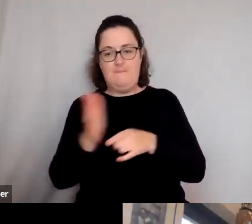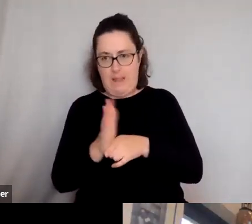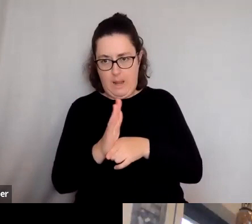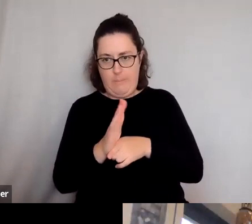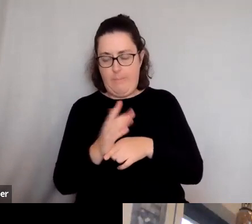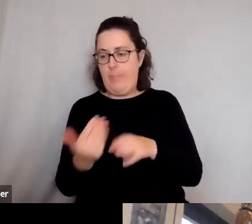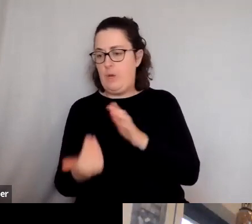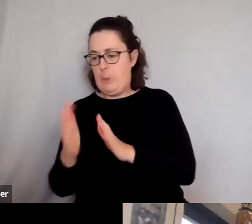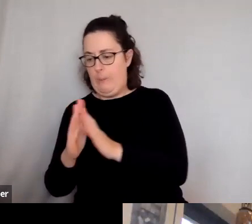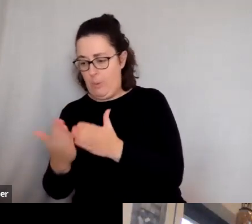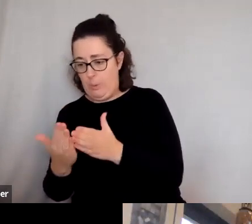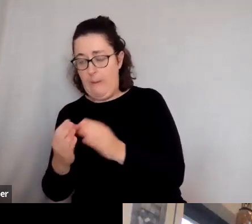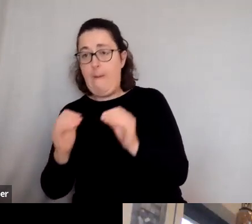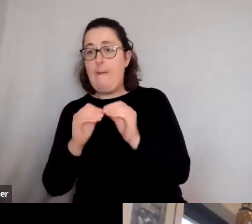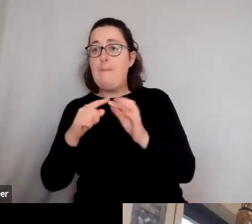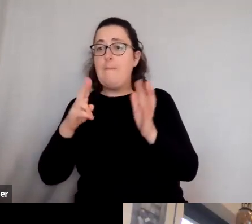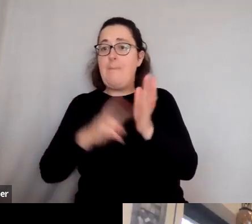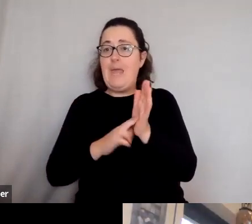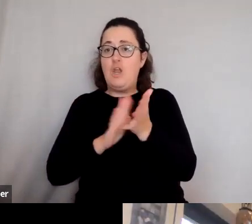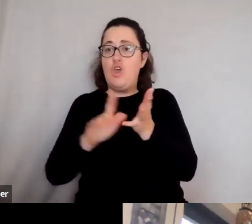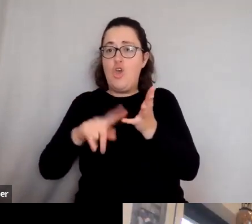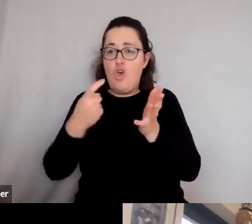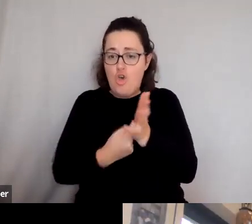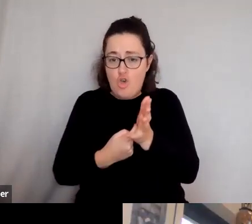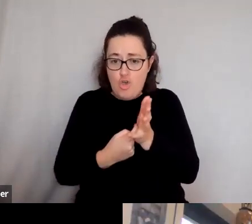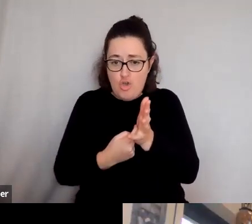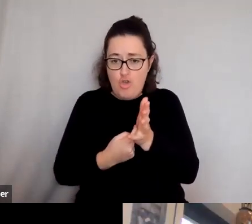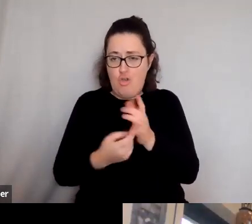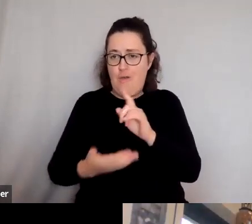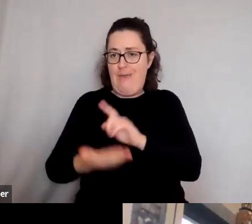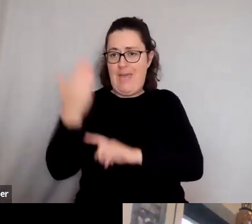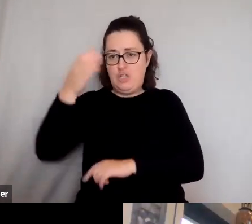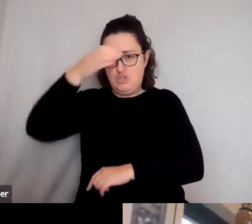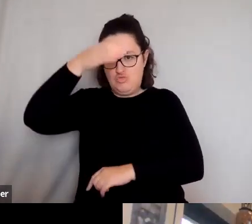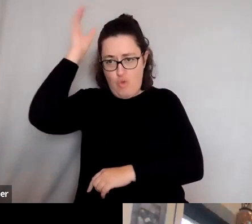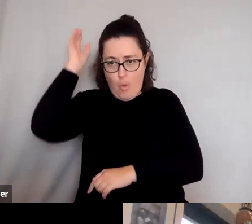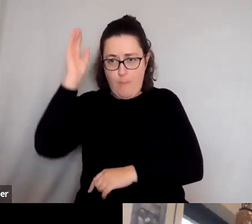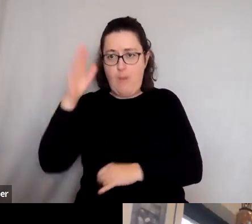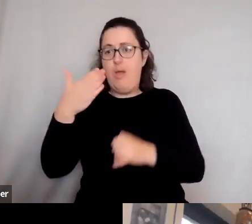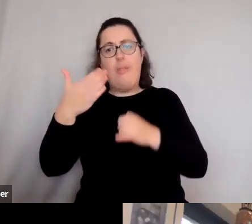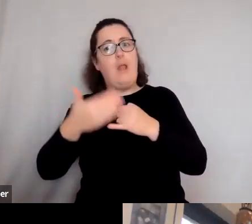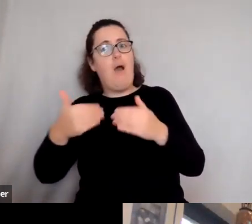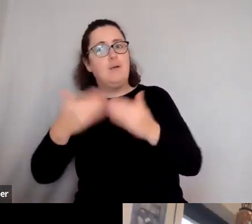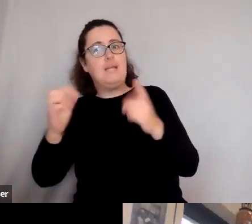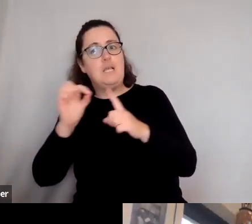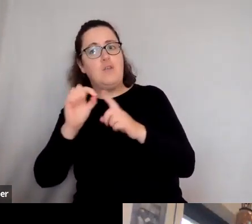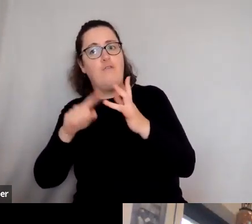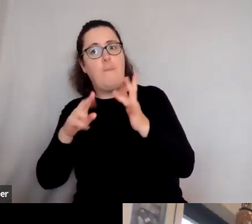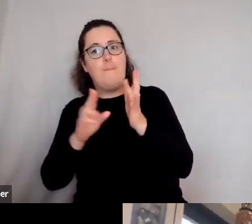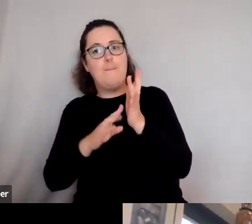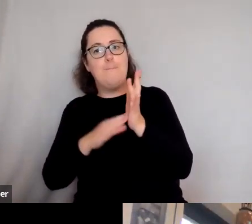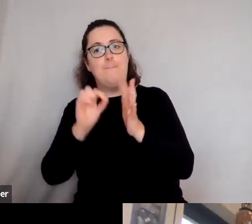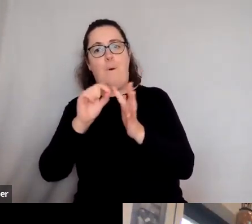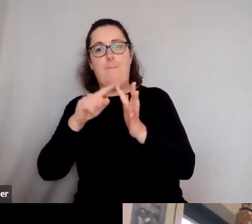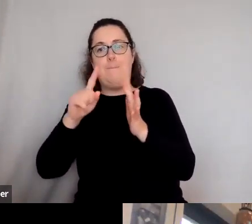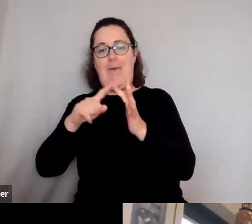a late 19th century bestseller, and it was all about ancient Rome, the last days of Pompeii, you know. And I think that's right,